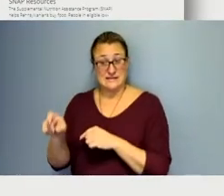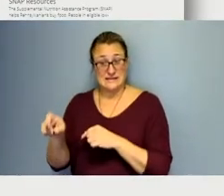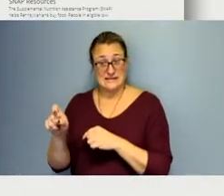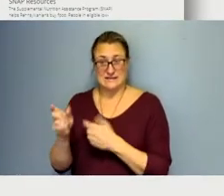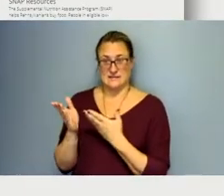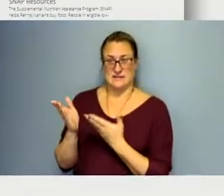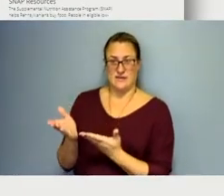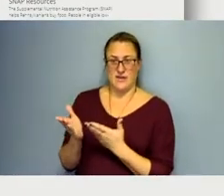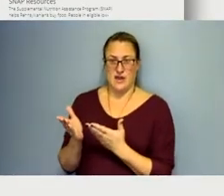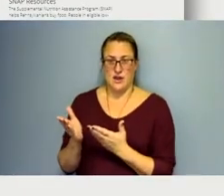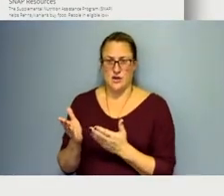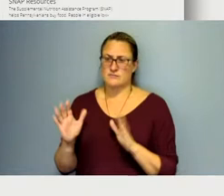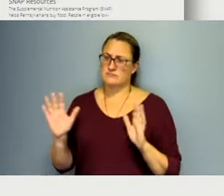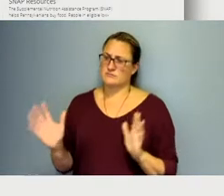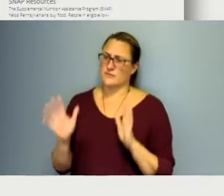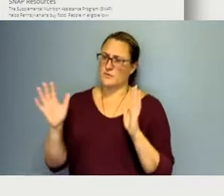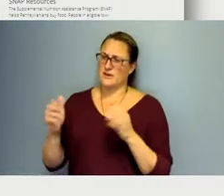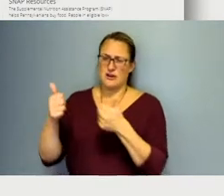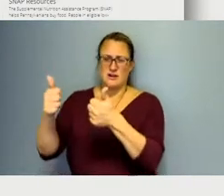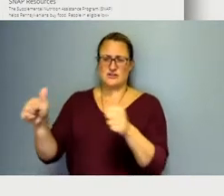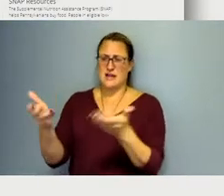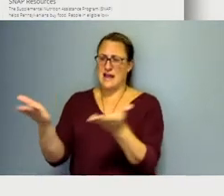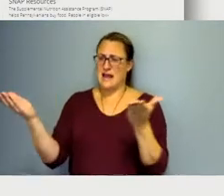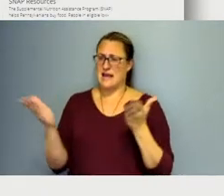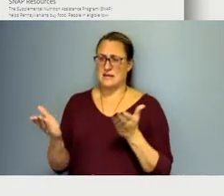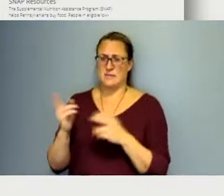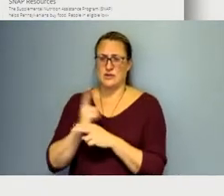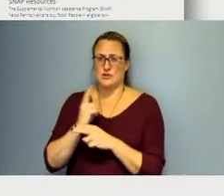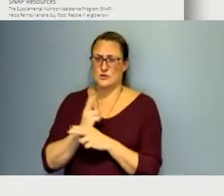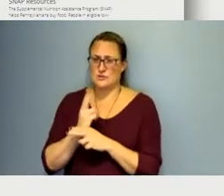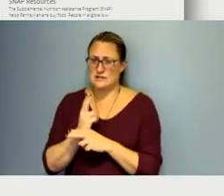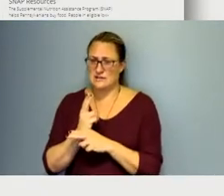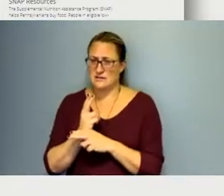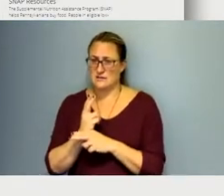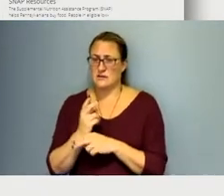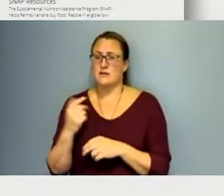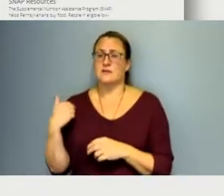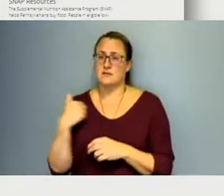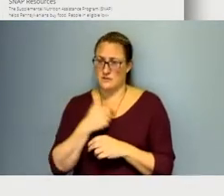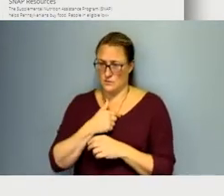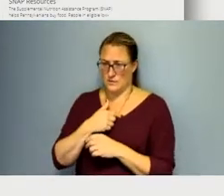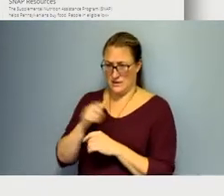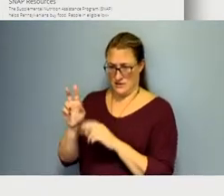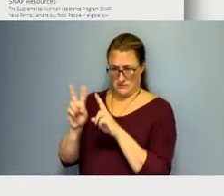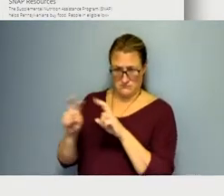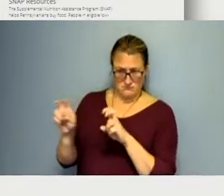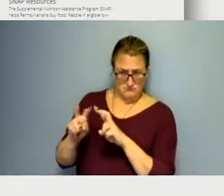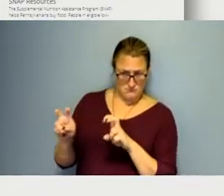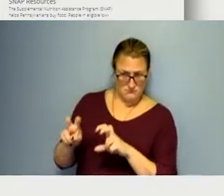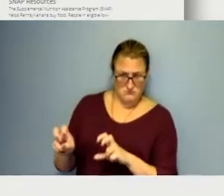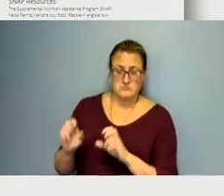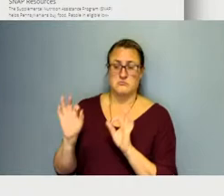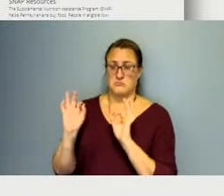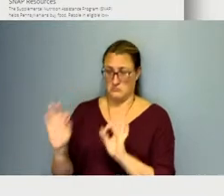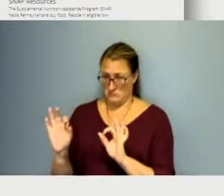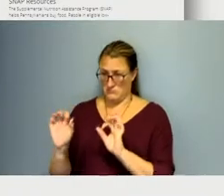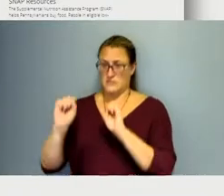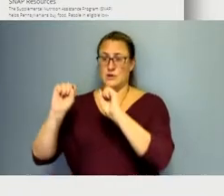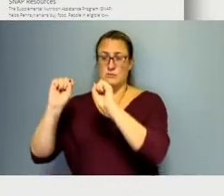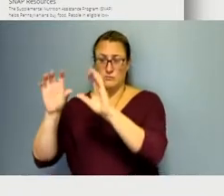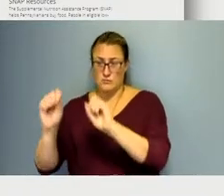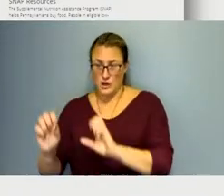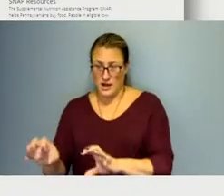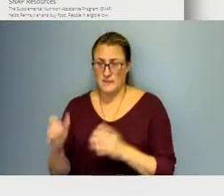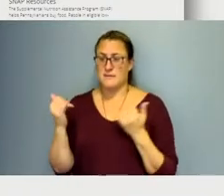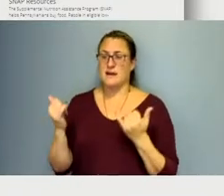needs. We encourage anyone to use it because it is a resource that we have vetted. Uh, and we want to make sure that people know what services are